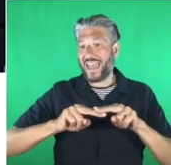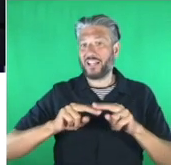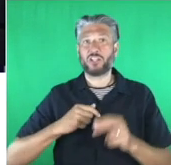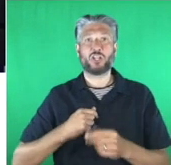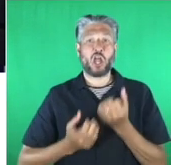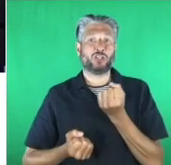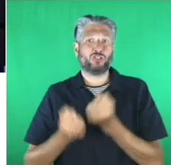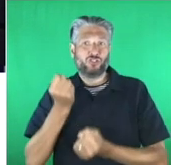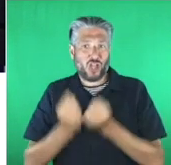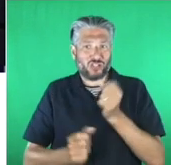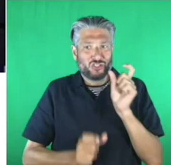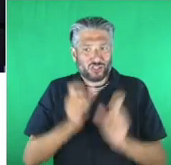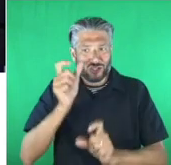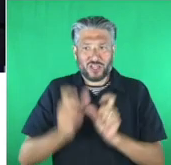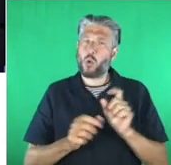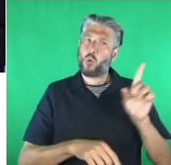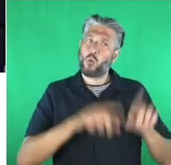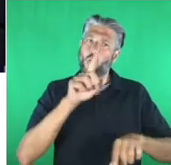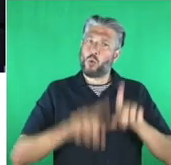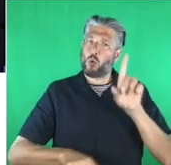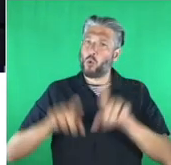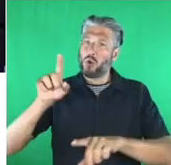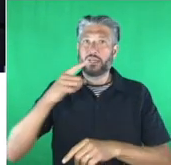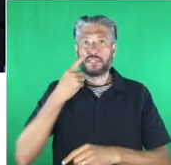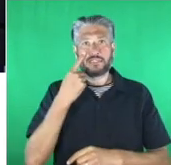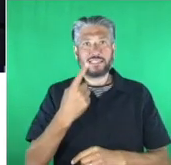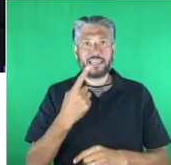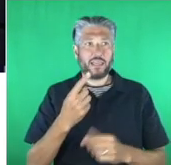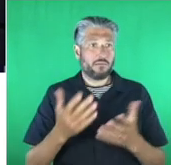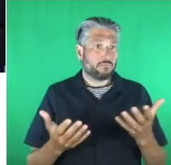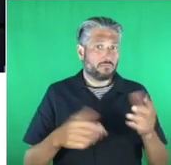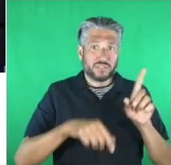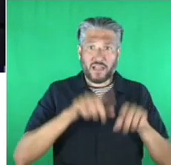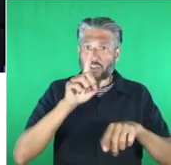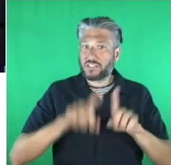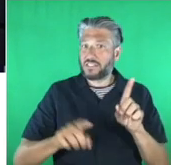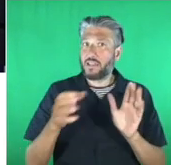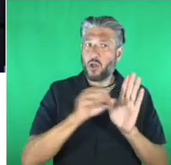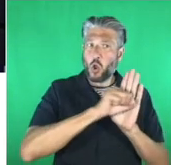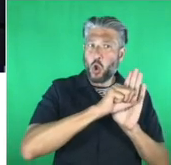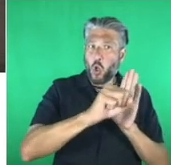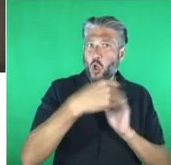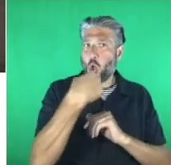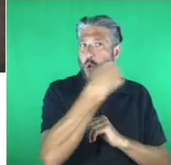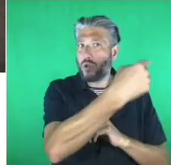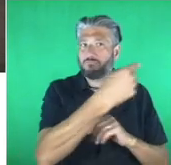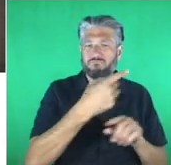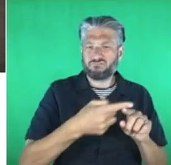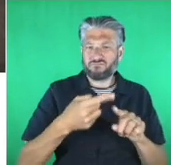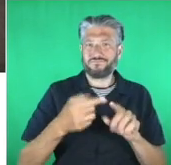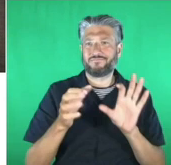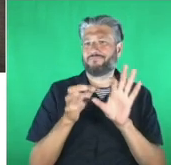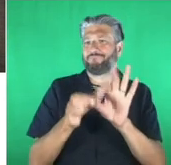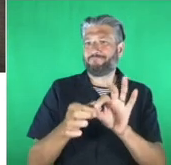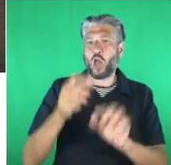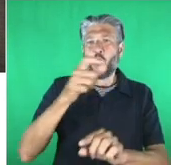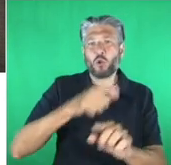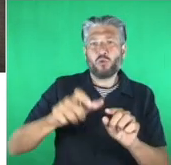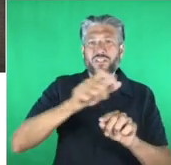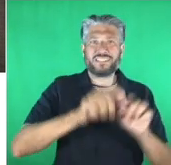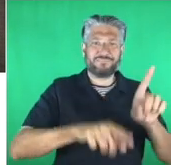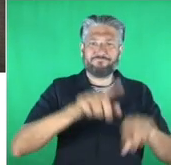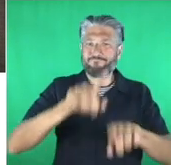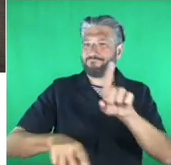range of people who support us where that diversity comes from that network of people who help us reach into different communities as i've already mentioned 2020